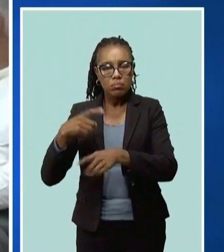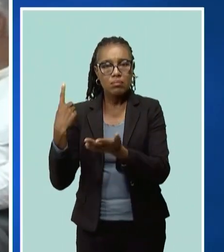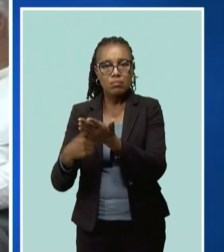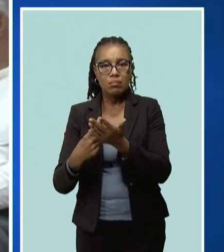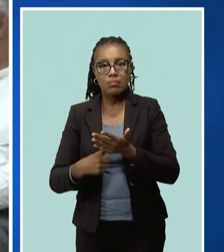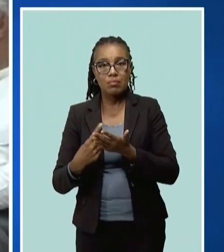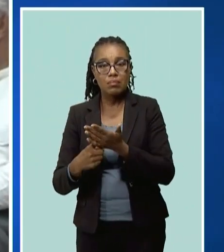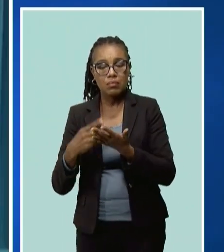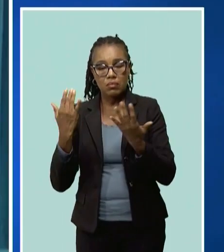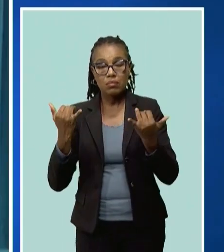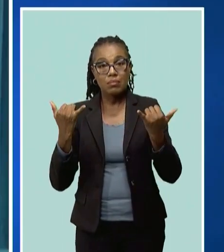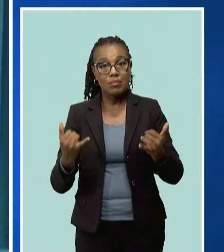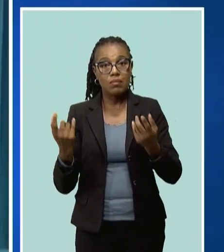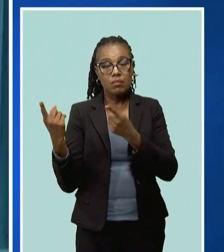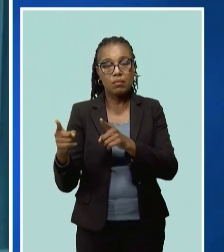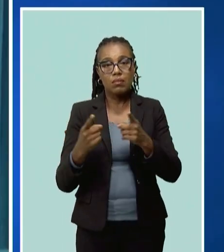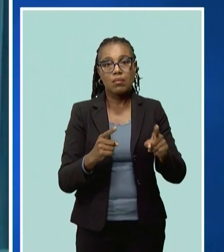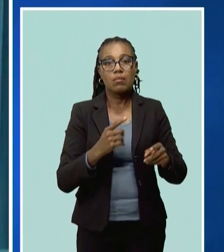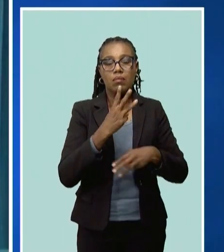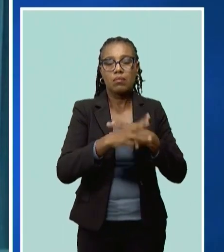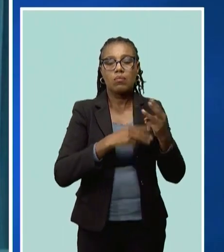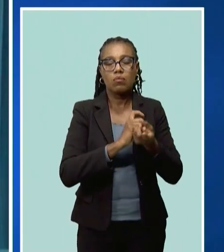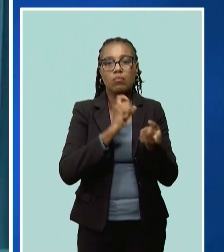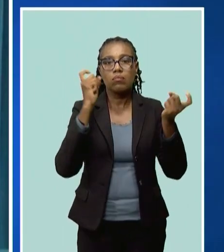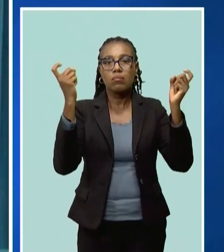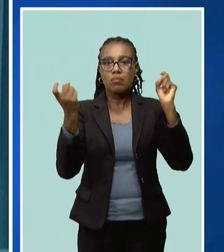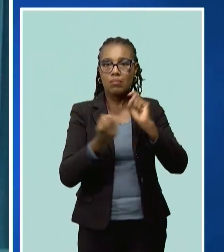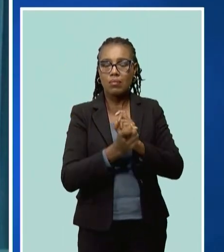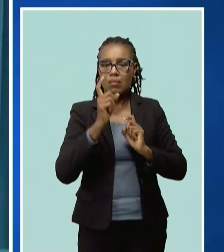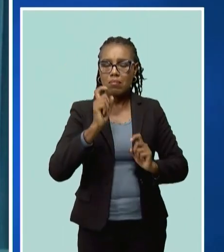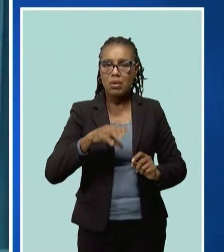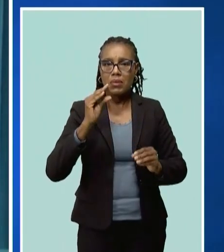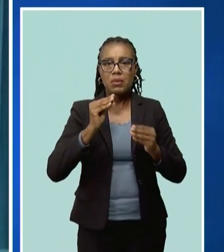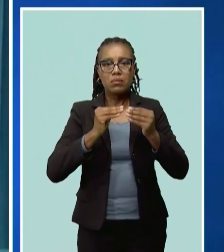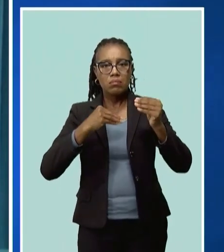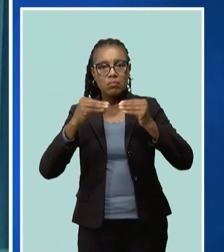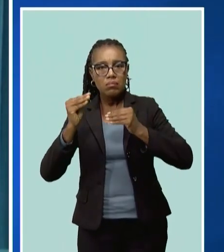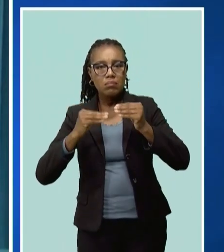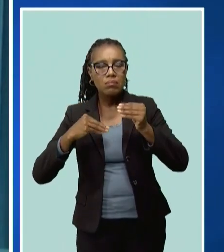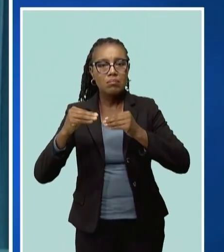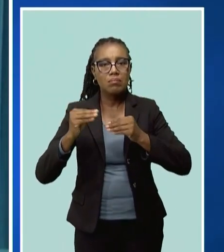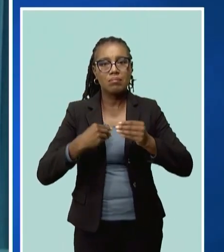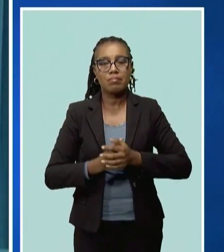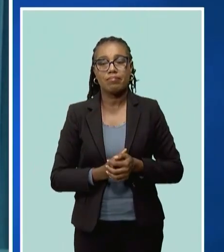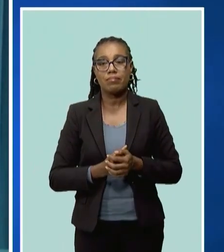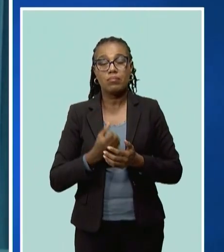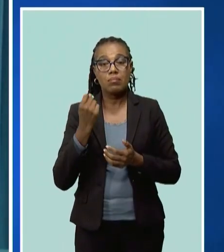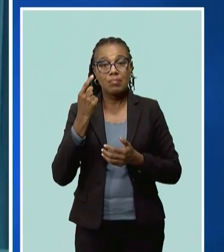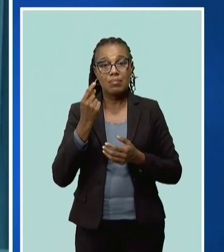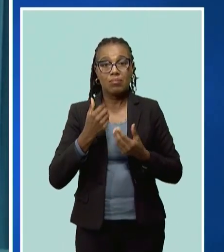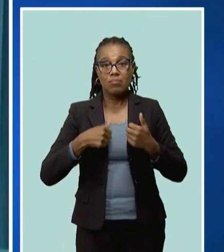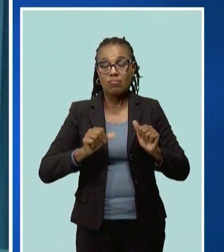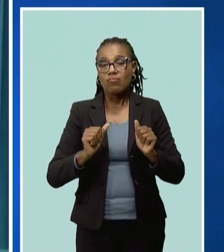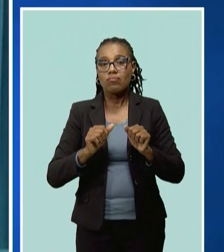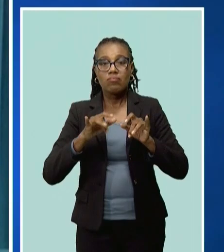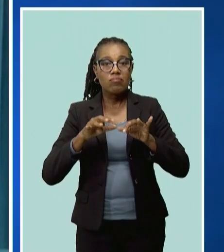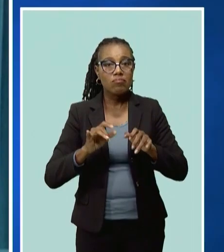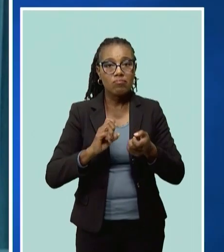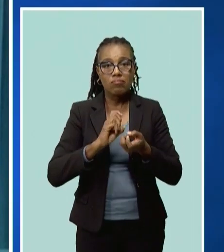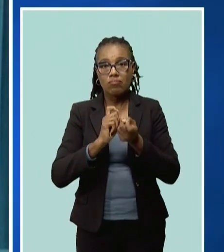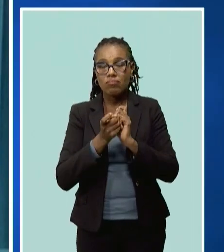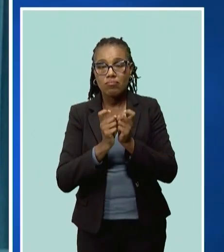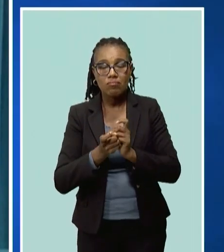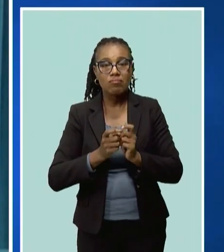evolving, the workforce must be able to adapt. We're going through digital changes, seemingly at a faster